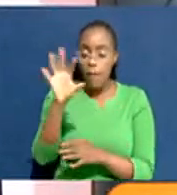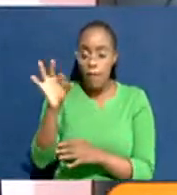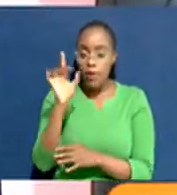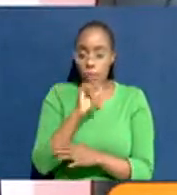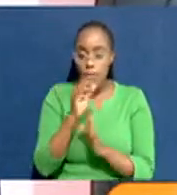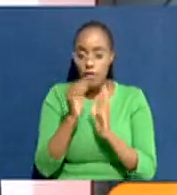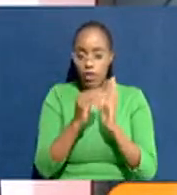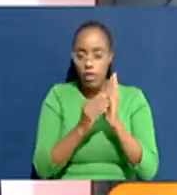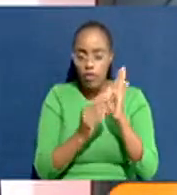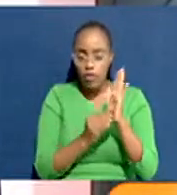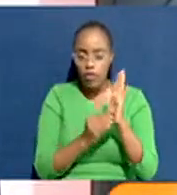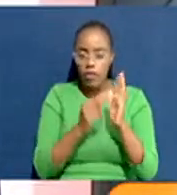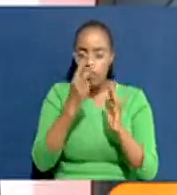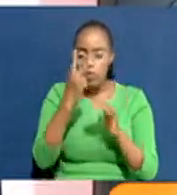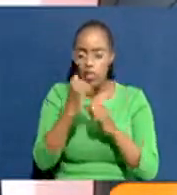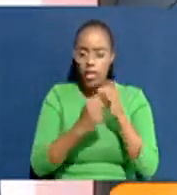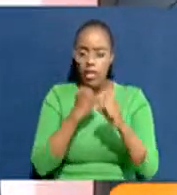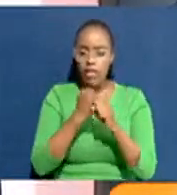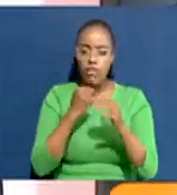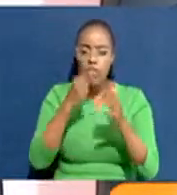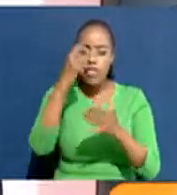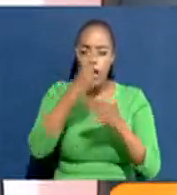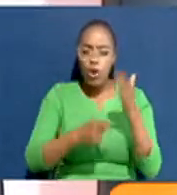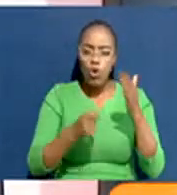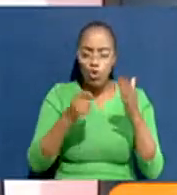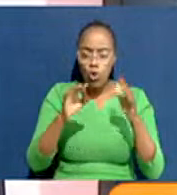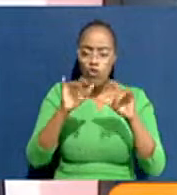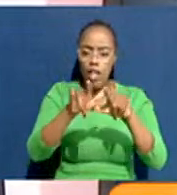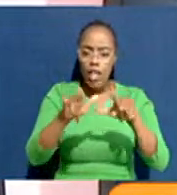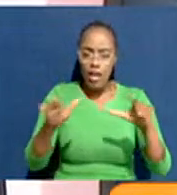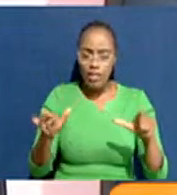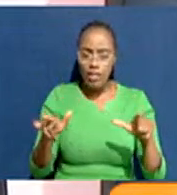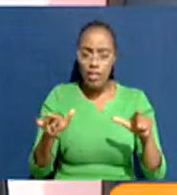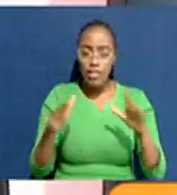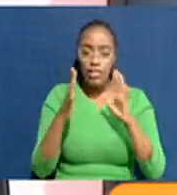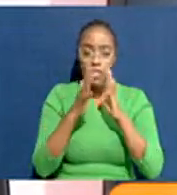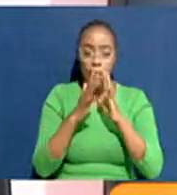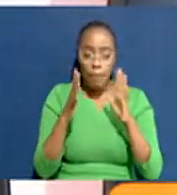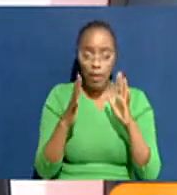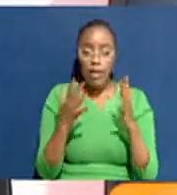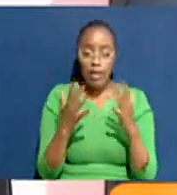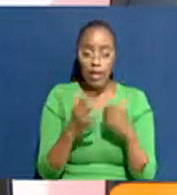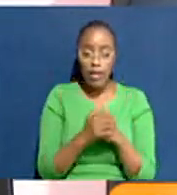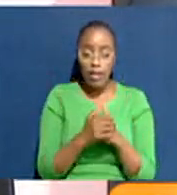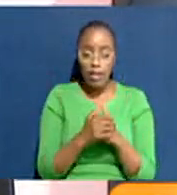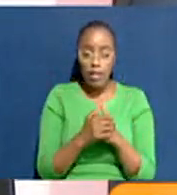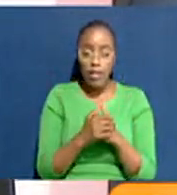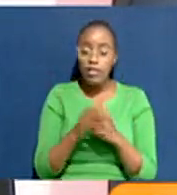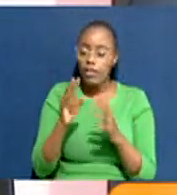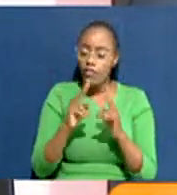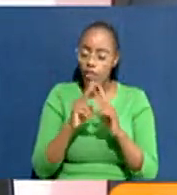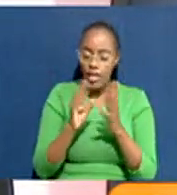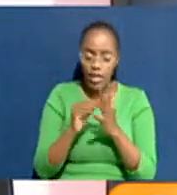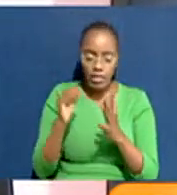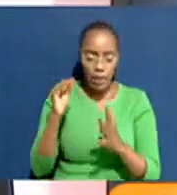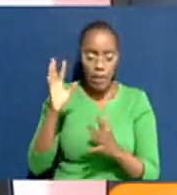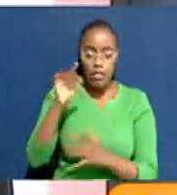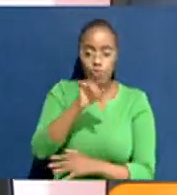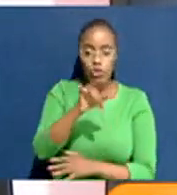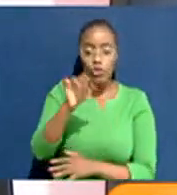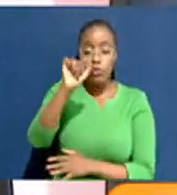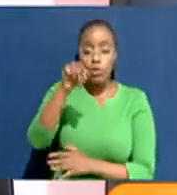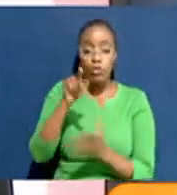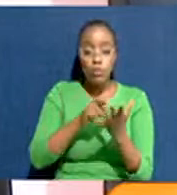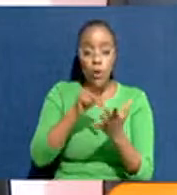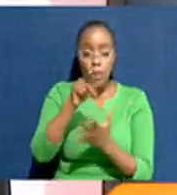BPA, I think the last two, three years. Correct. They said cost of land is a big... Yes. Is prohibitive. Correct. You know, it's expensive, you know, for you to be able to